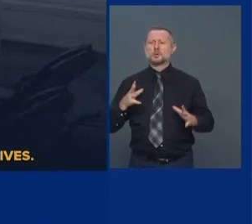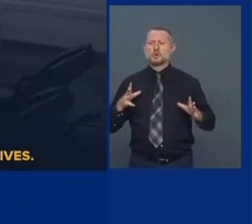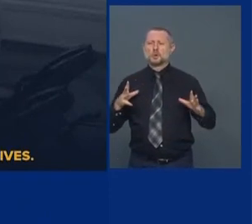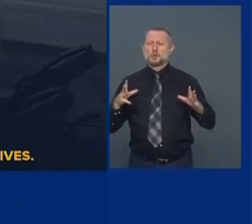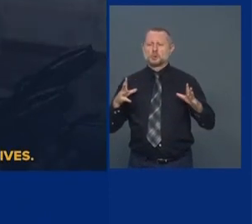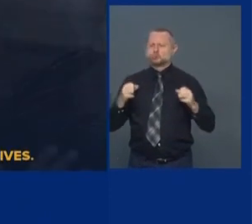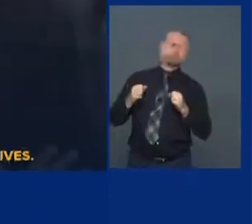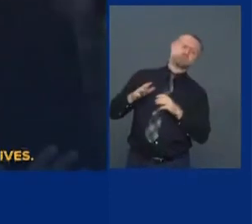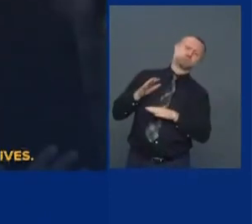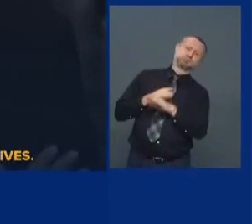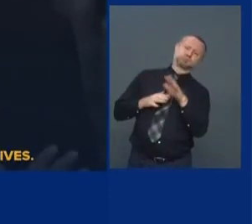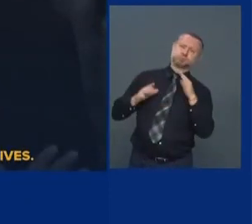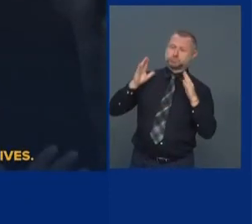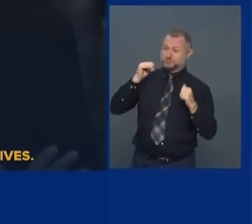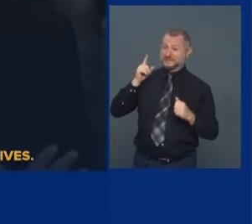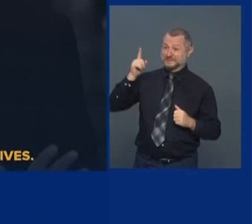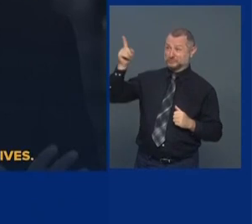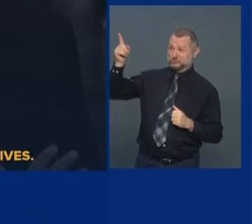That's where we are.